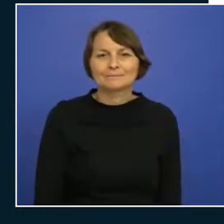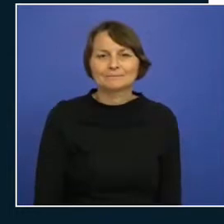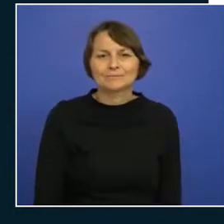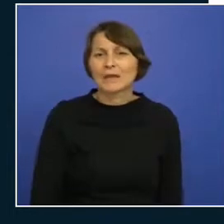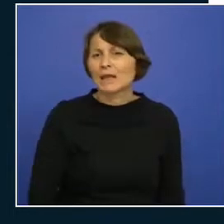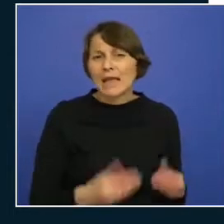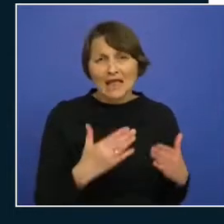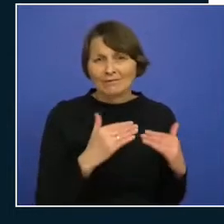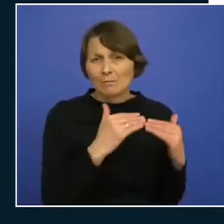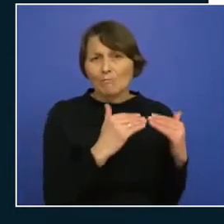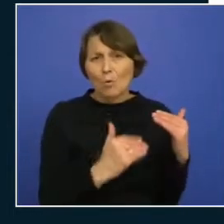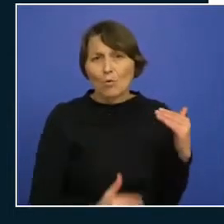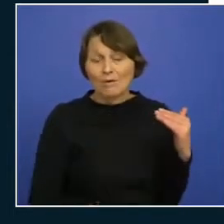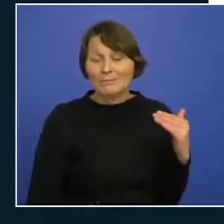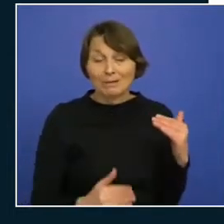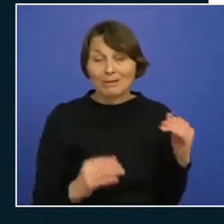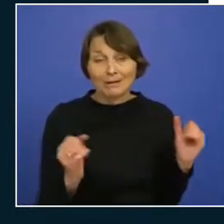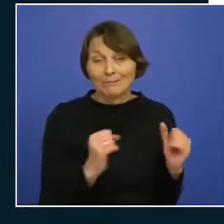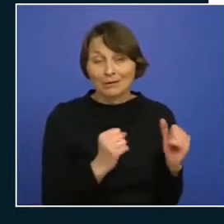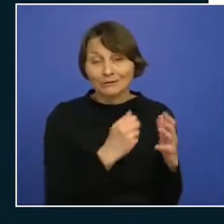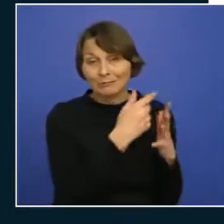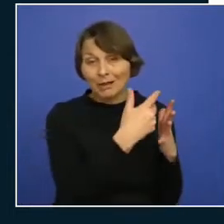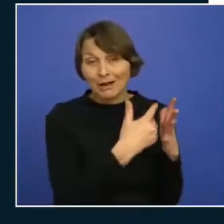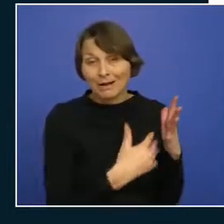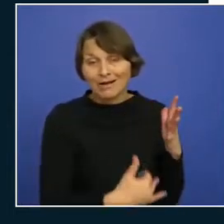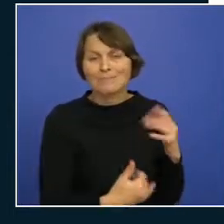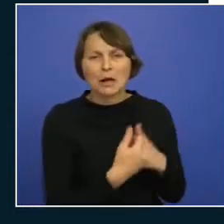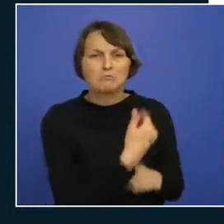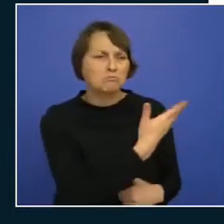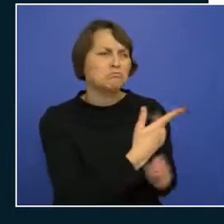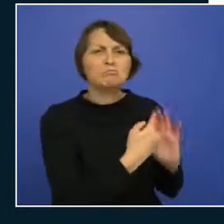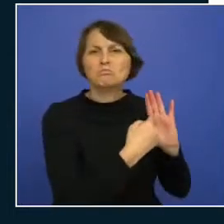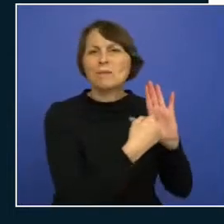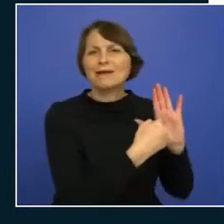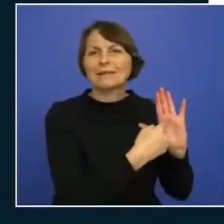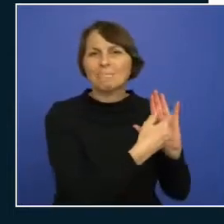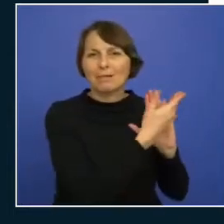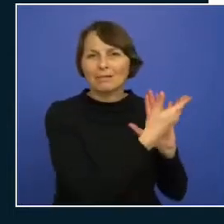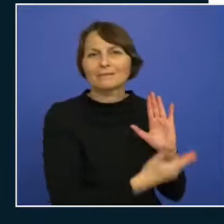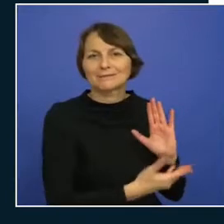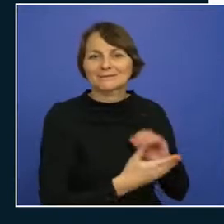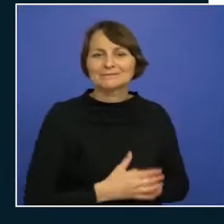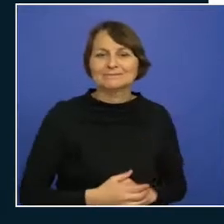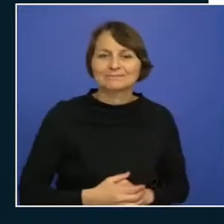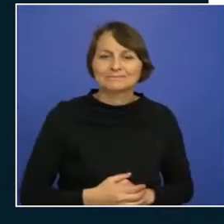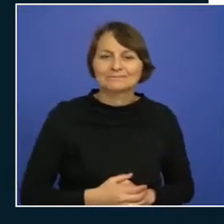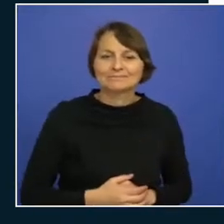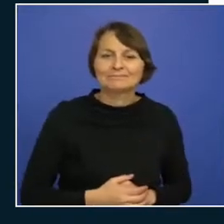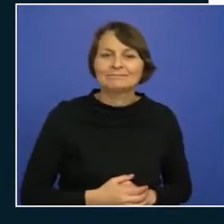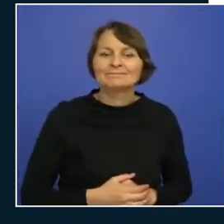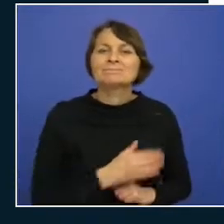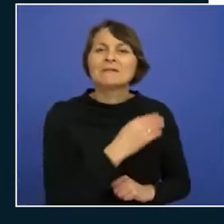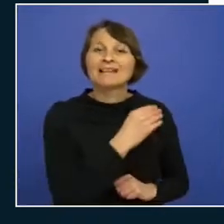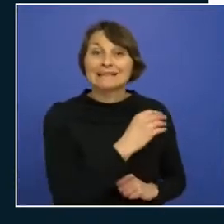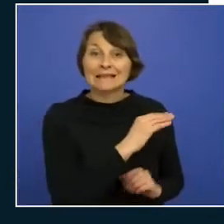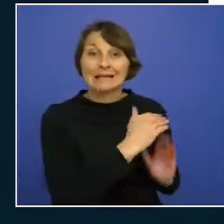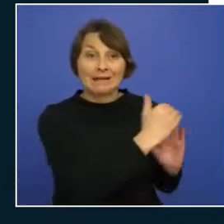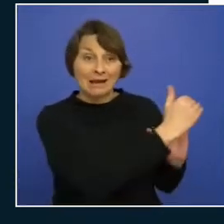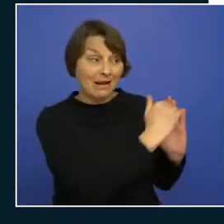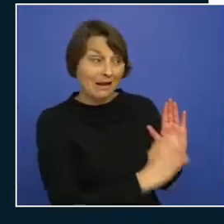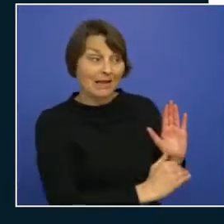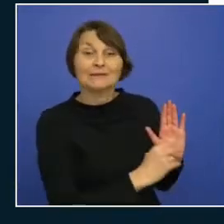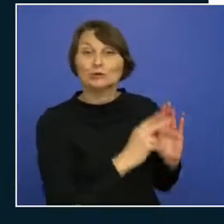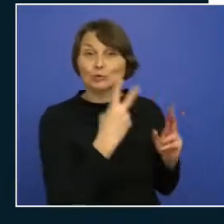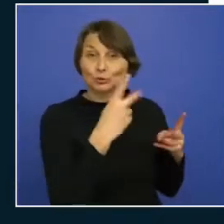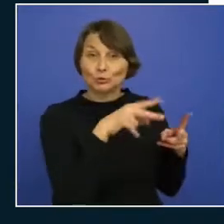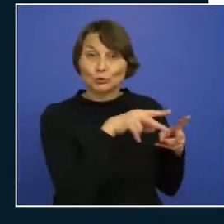but we cannot go into all these right now we're going to go through multi-factor authentication and conditional access policies because i believe that